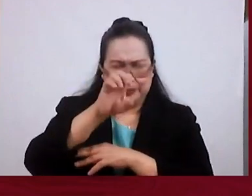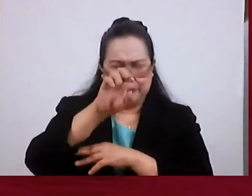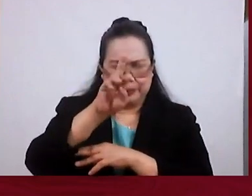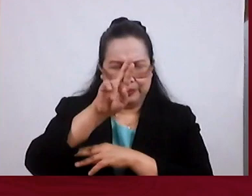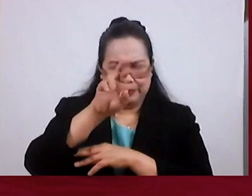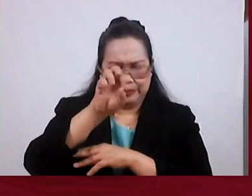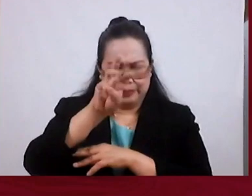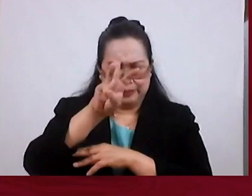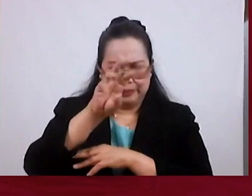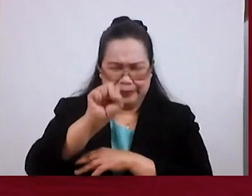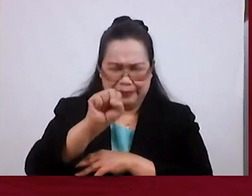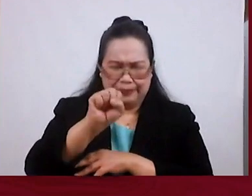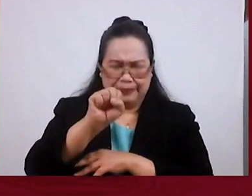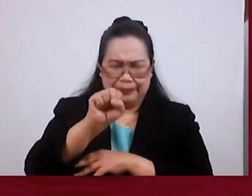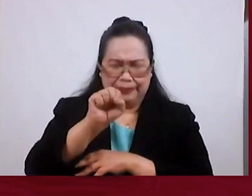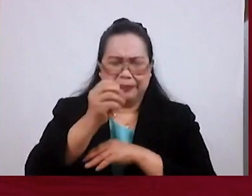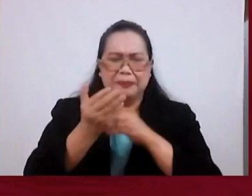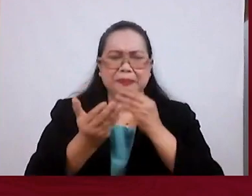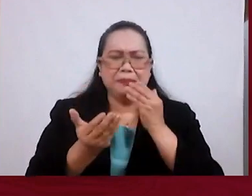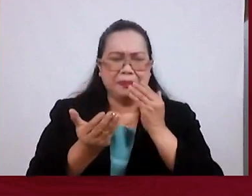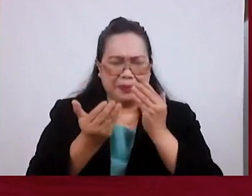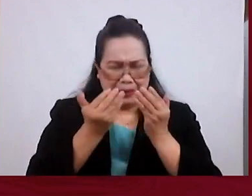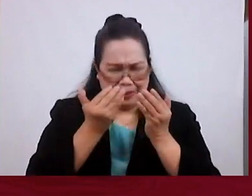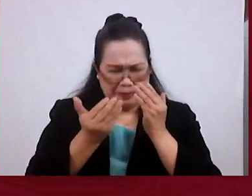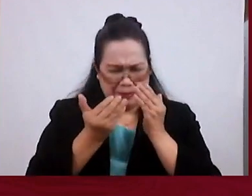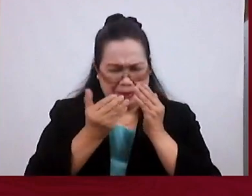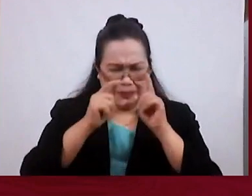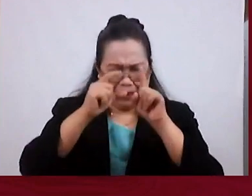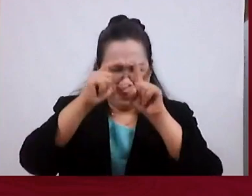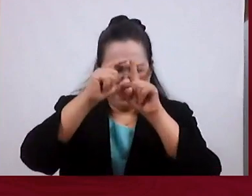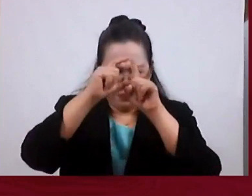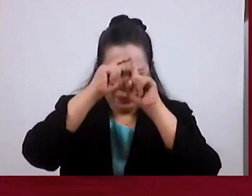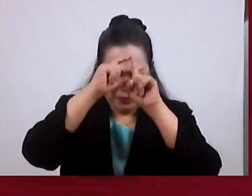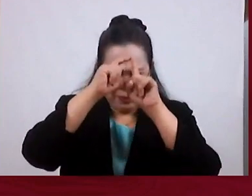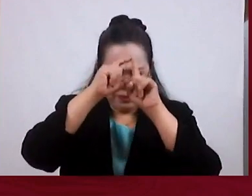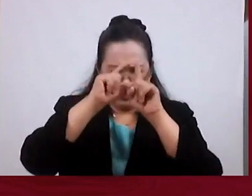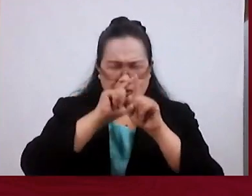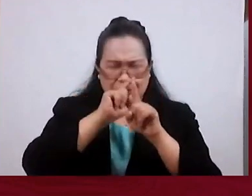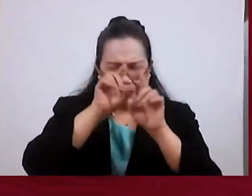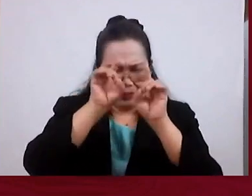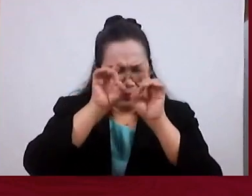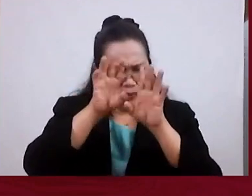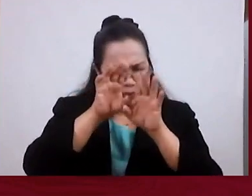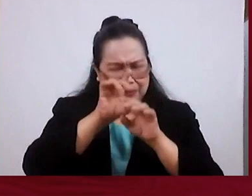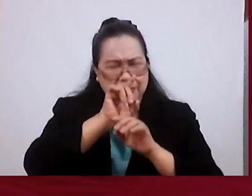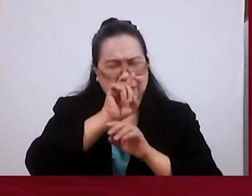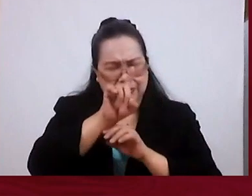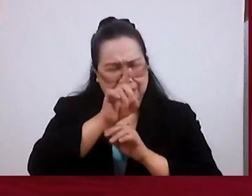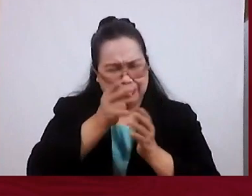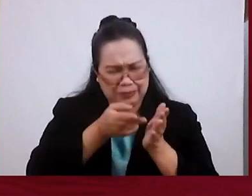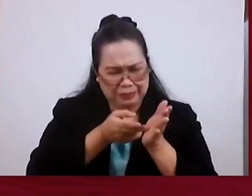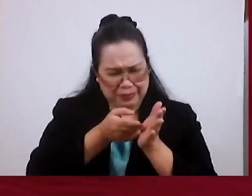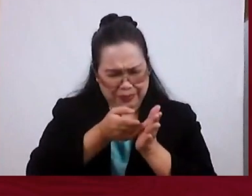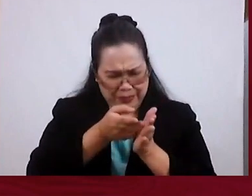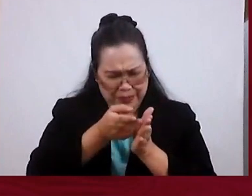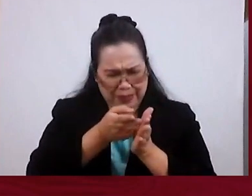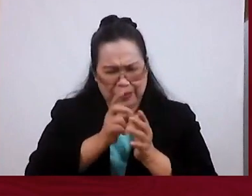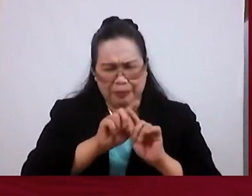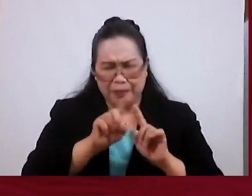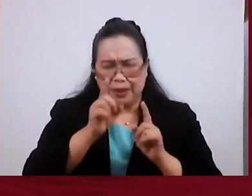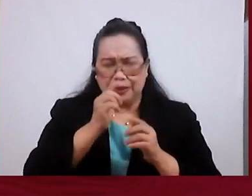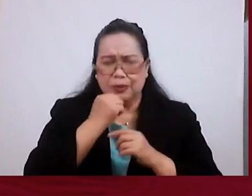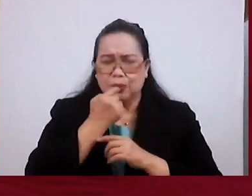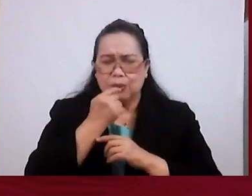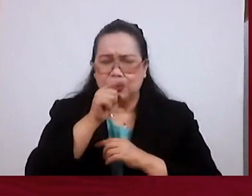might be harsh words, to be honest, Lord. But maybe for